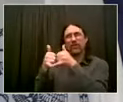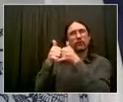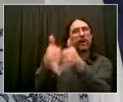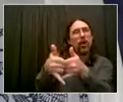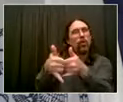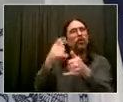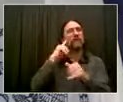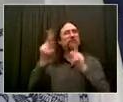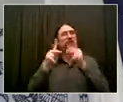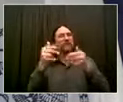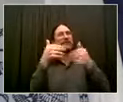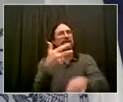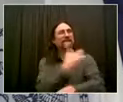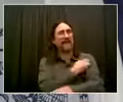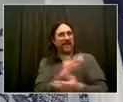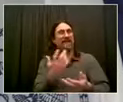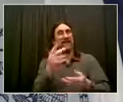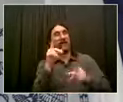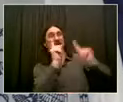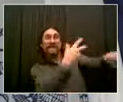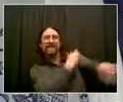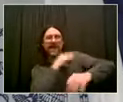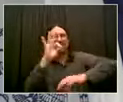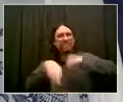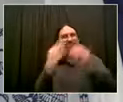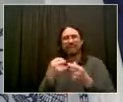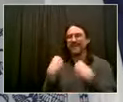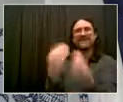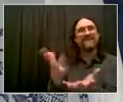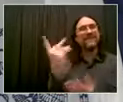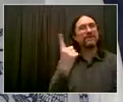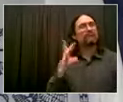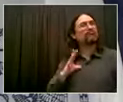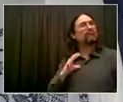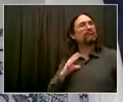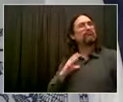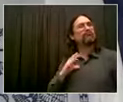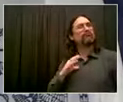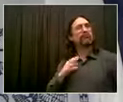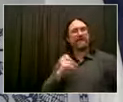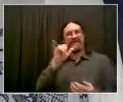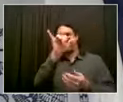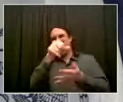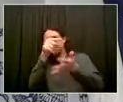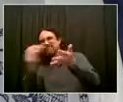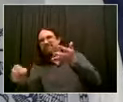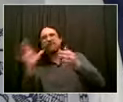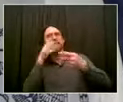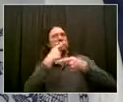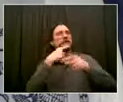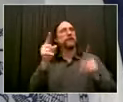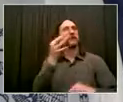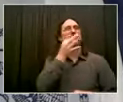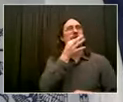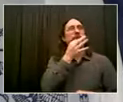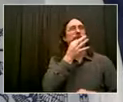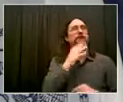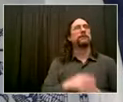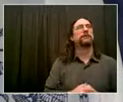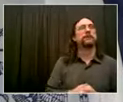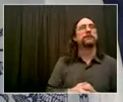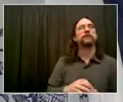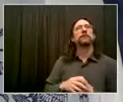eligible. Kids 12 to 15, I think, are going to be eligible very, very soon. That's a whole other audience we need to reach.